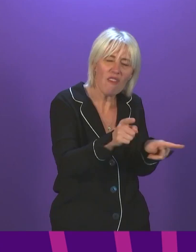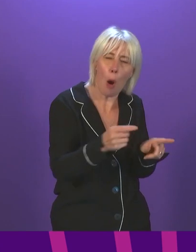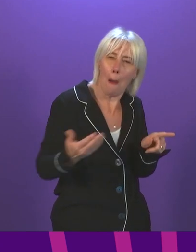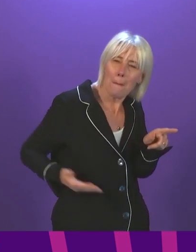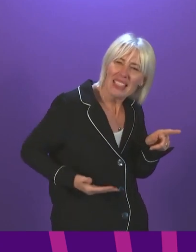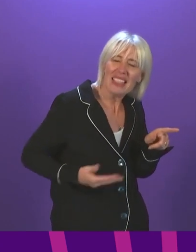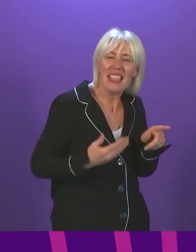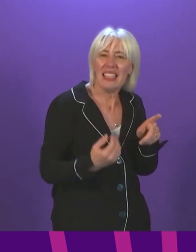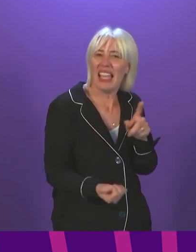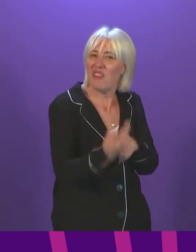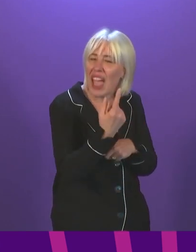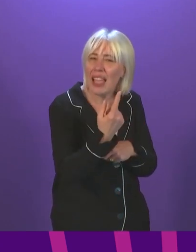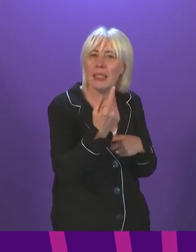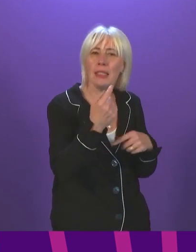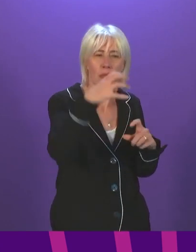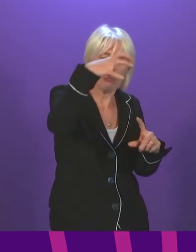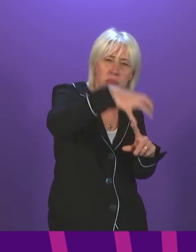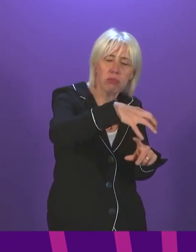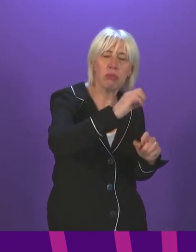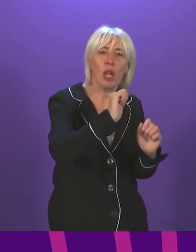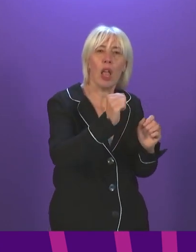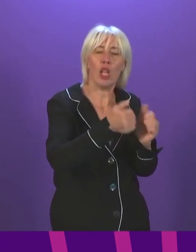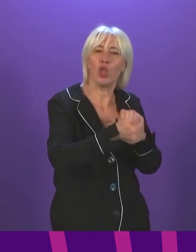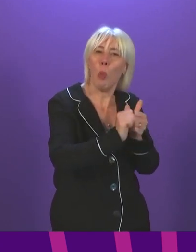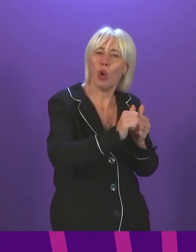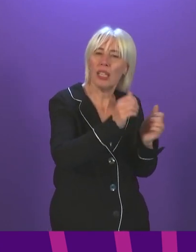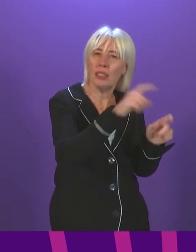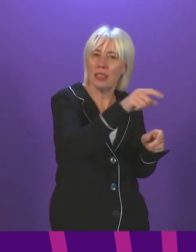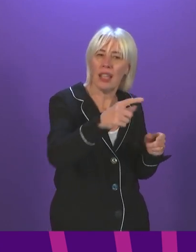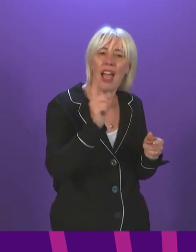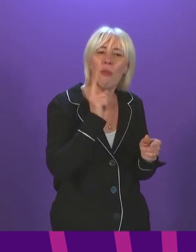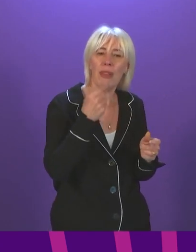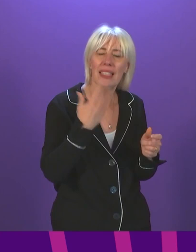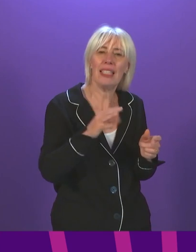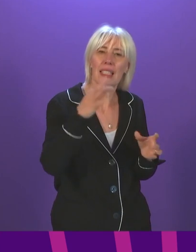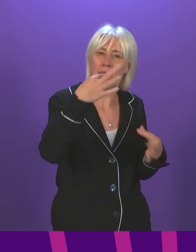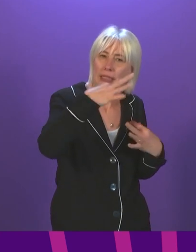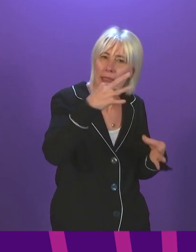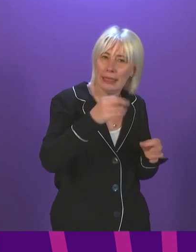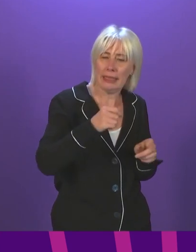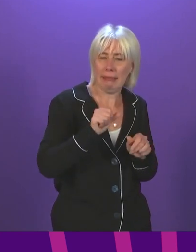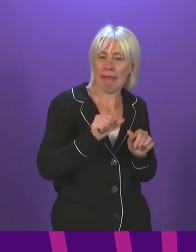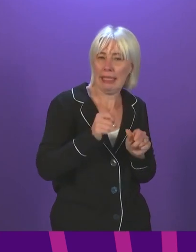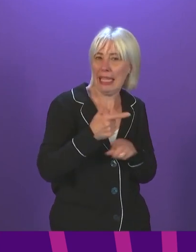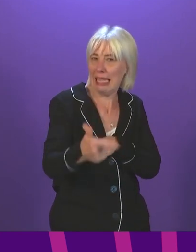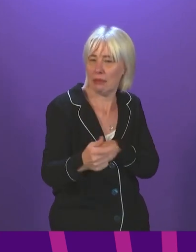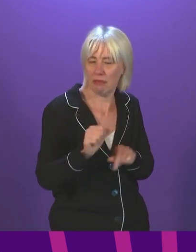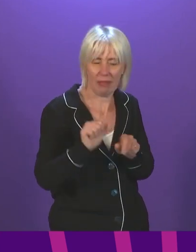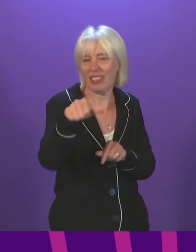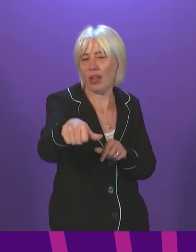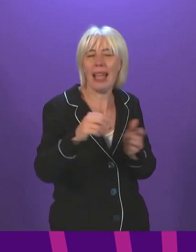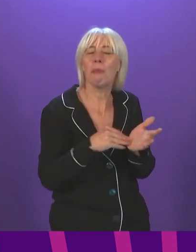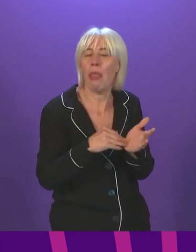and sporting stadiums who need to implement the vaccination certification next month? First Minister.